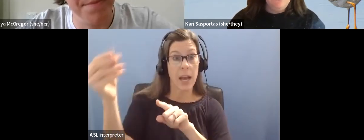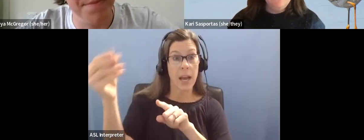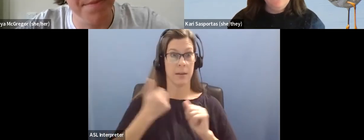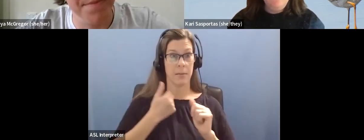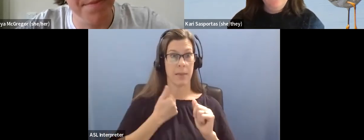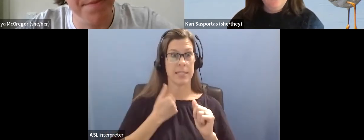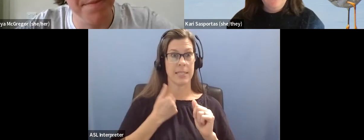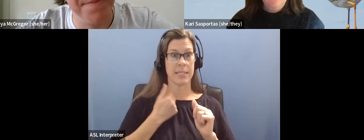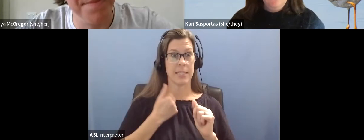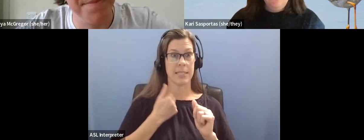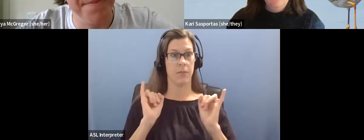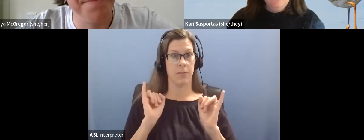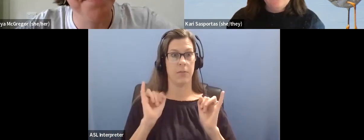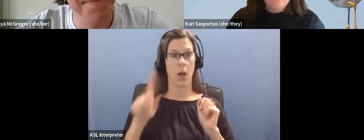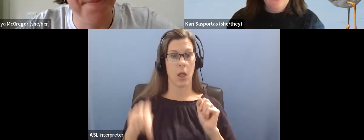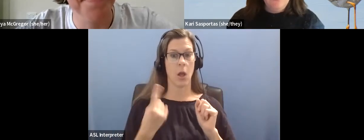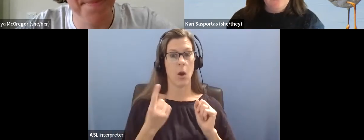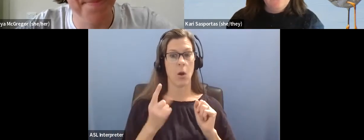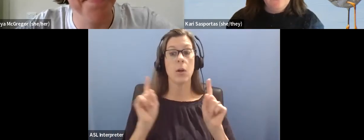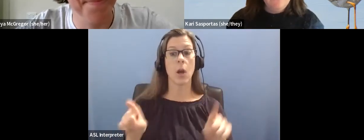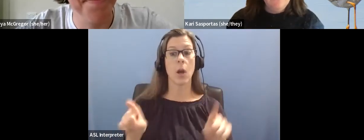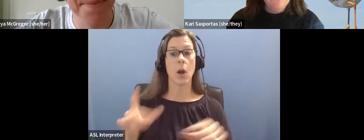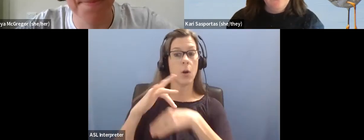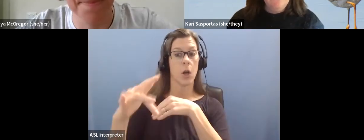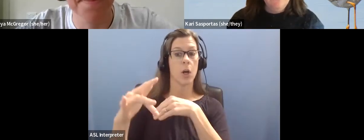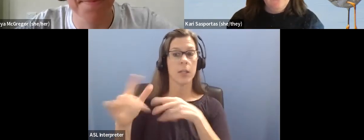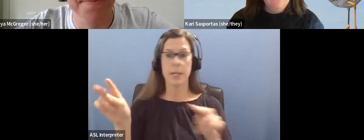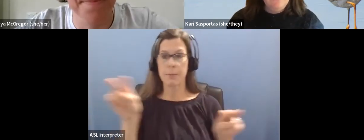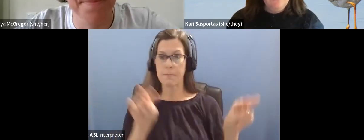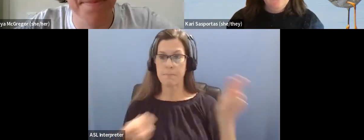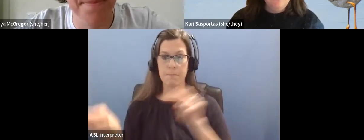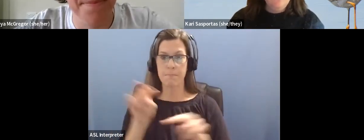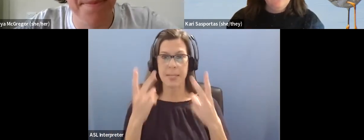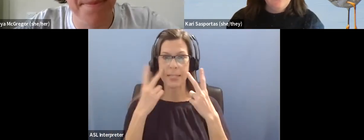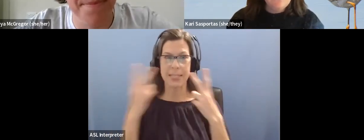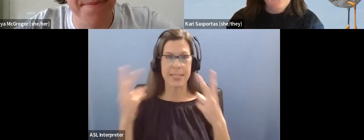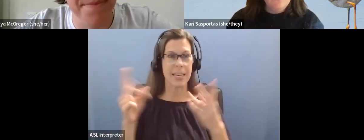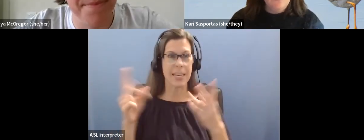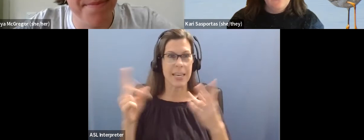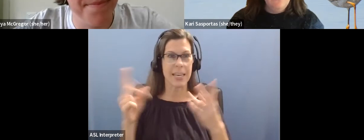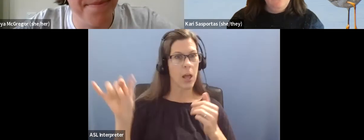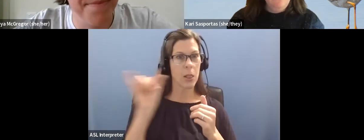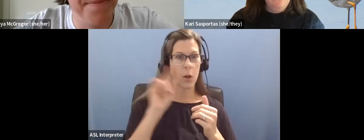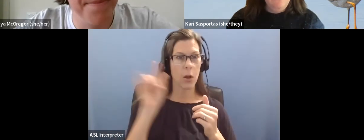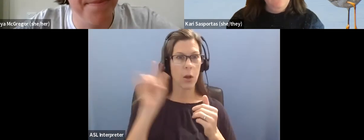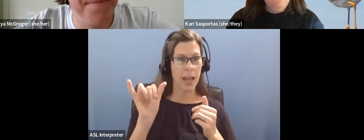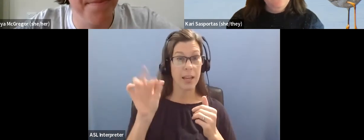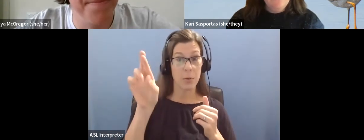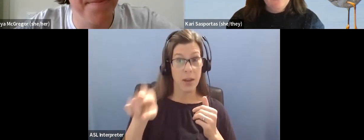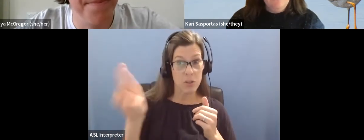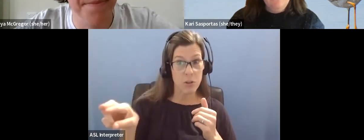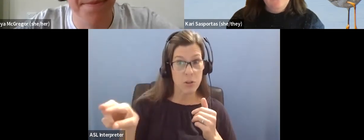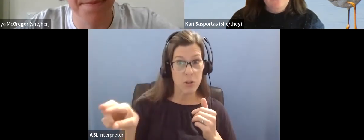ahead of time, um, and just kind of get a sense of the lay of the land, like where the restrooms are, um,